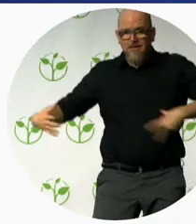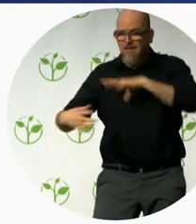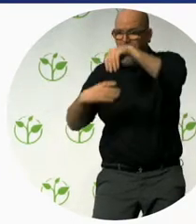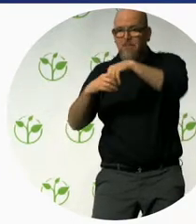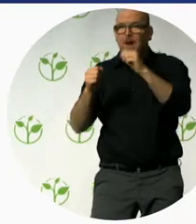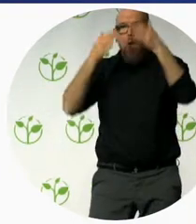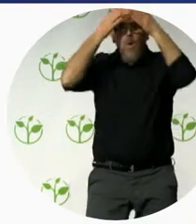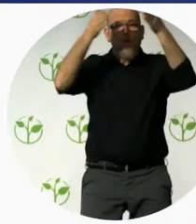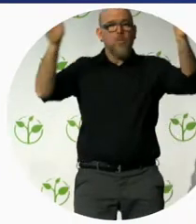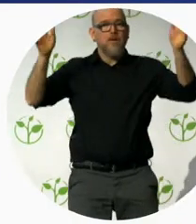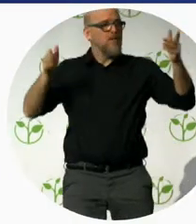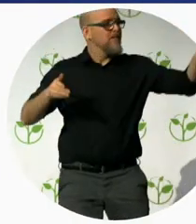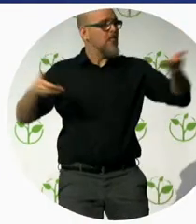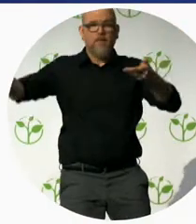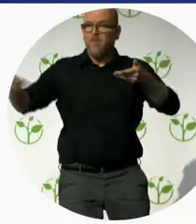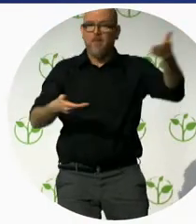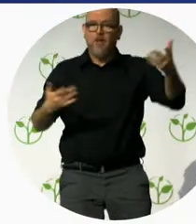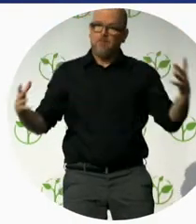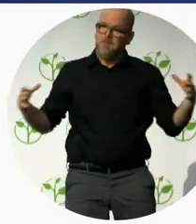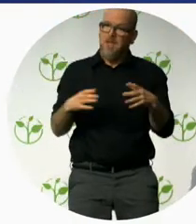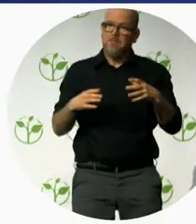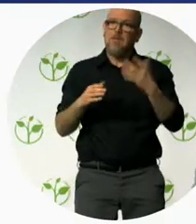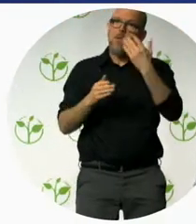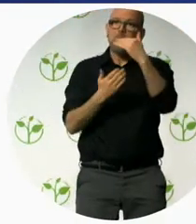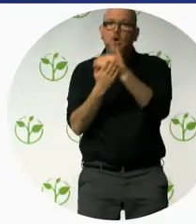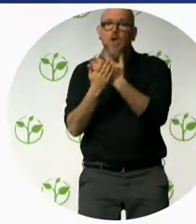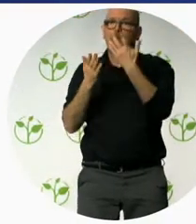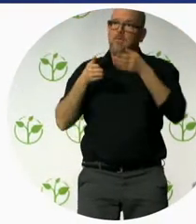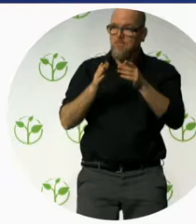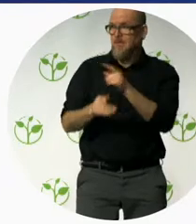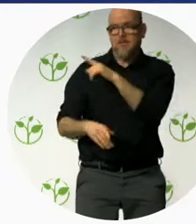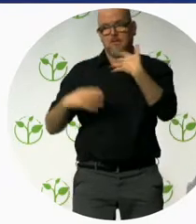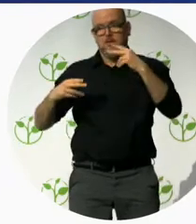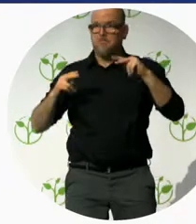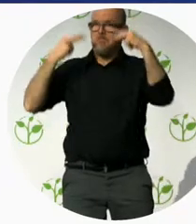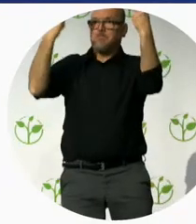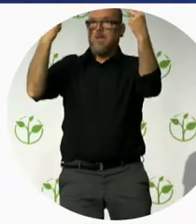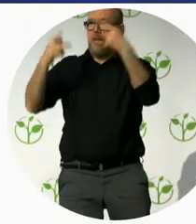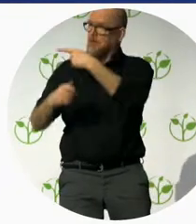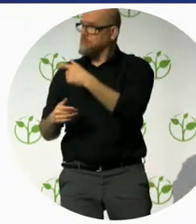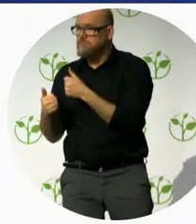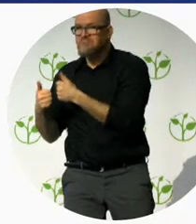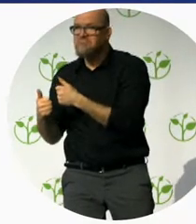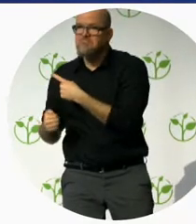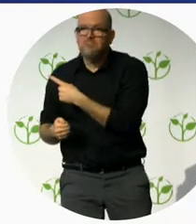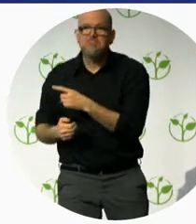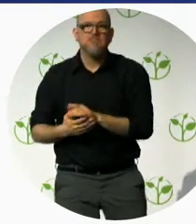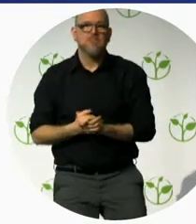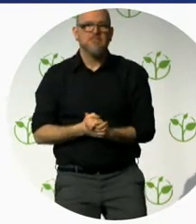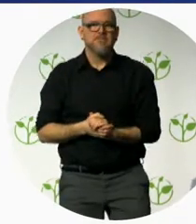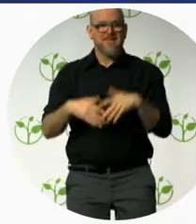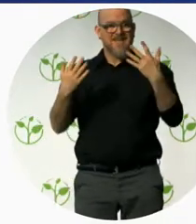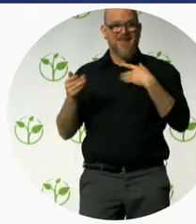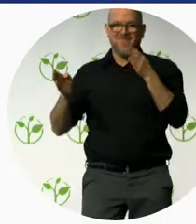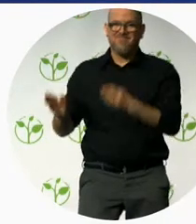that underlies everything that Marco has spoken about. The next speaker is also close friend.